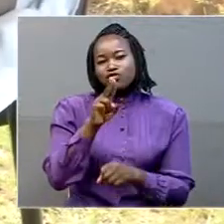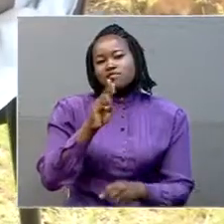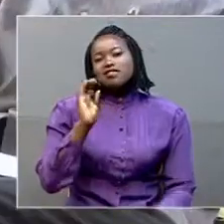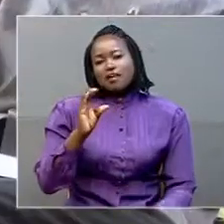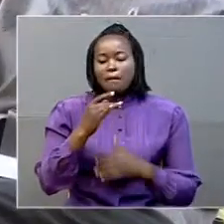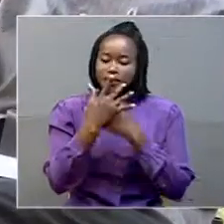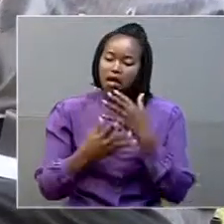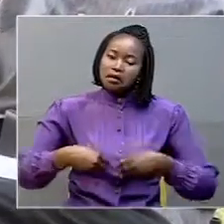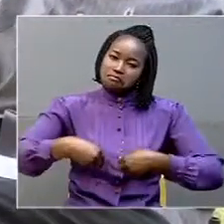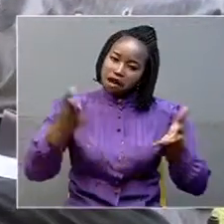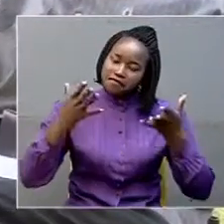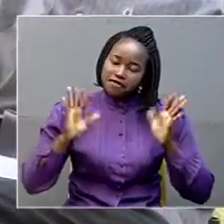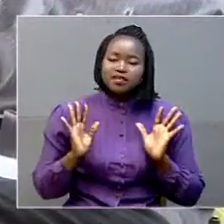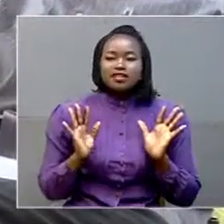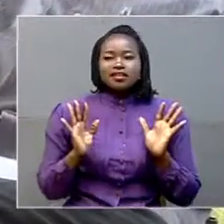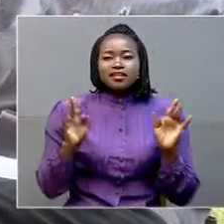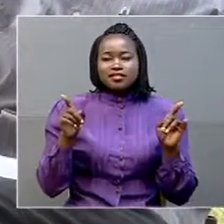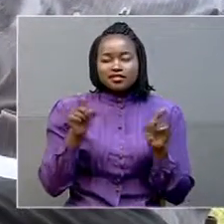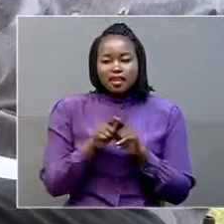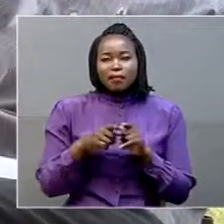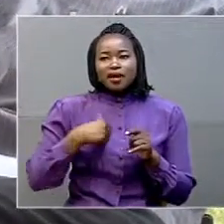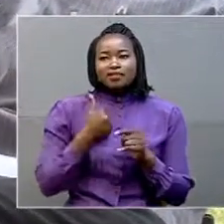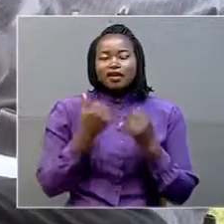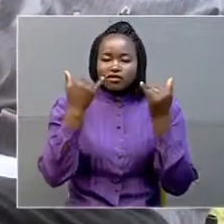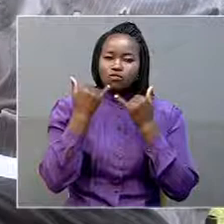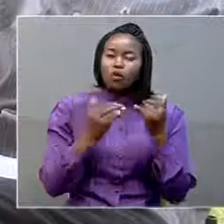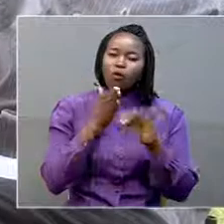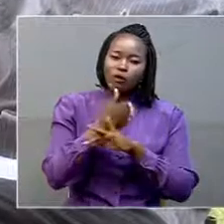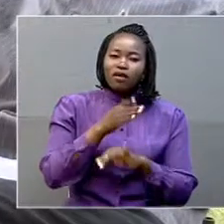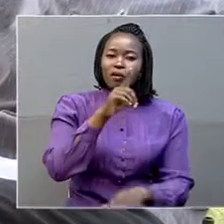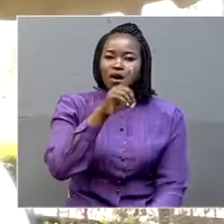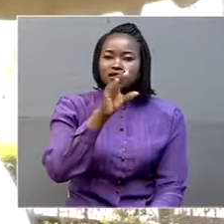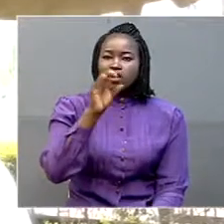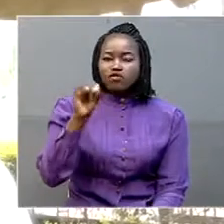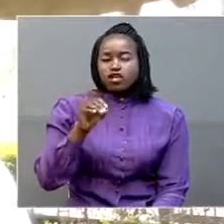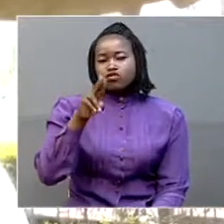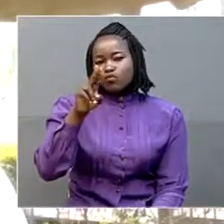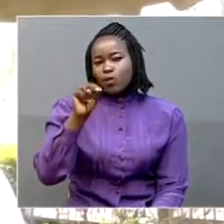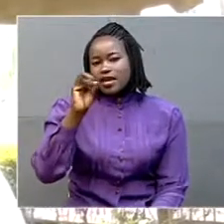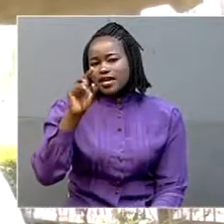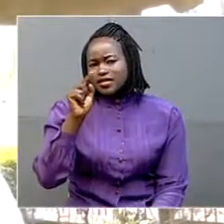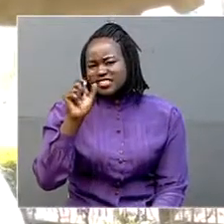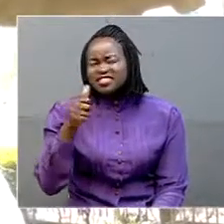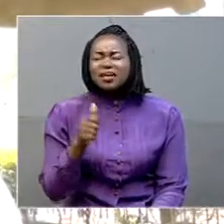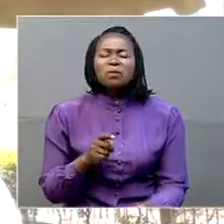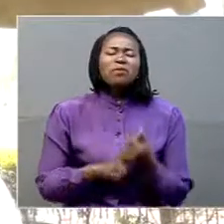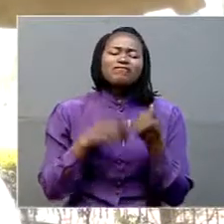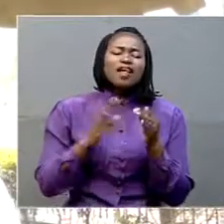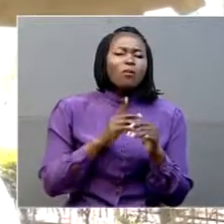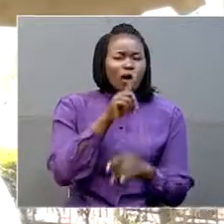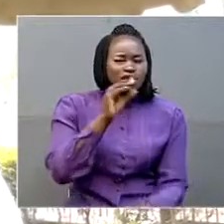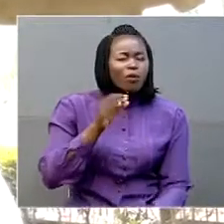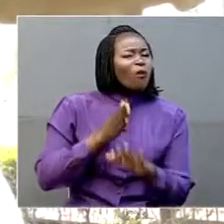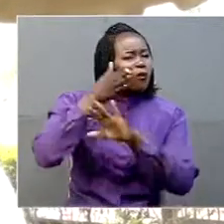And as I speak, have been liably informed that over 100 units have so far been picked. 100 plus. And we expect